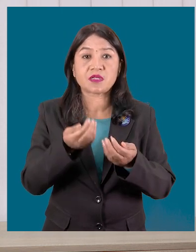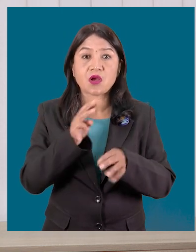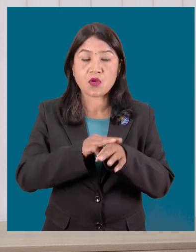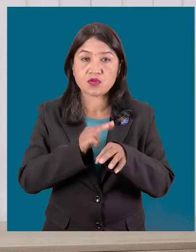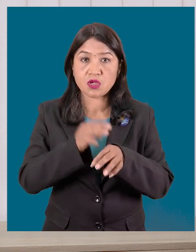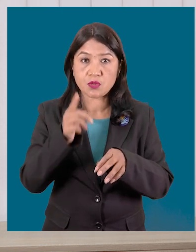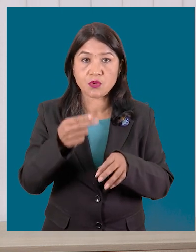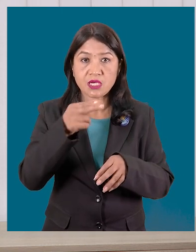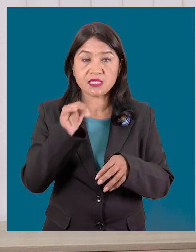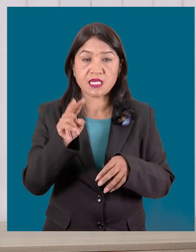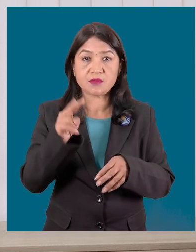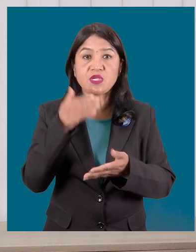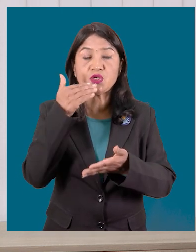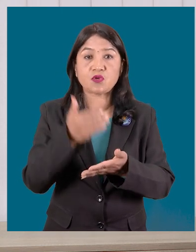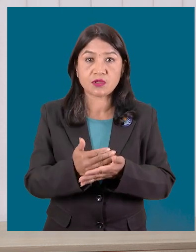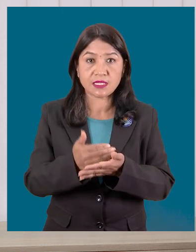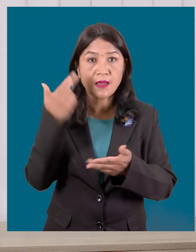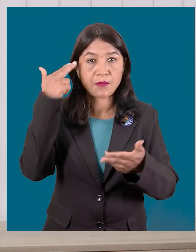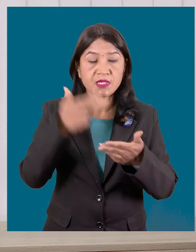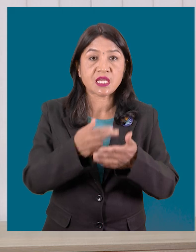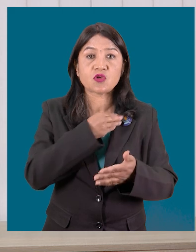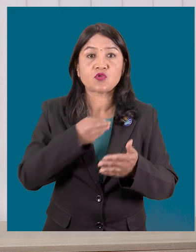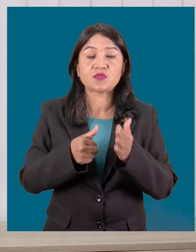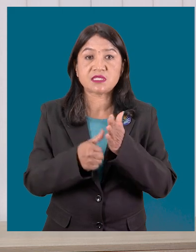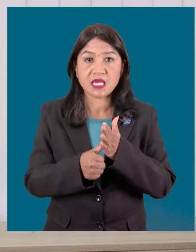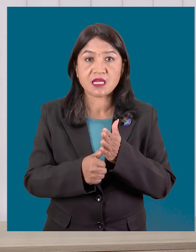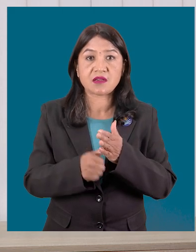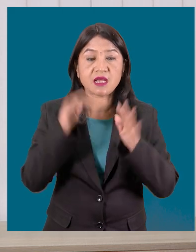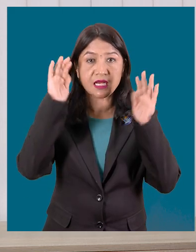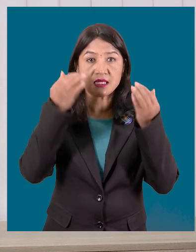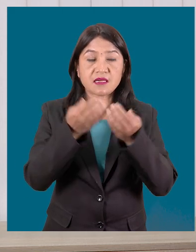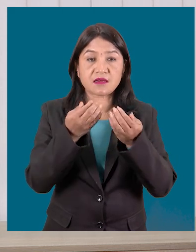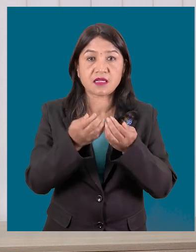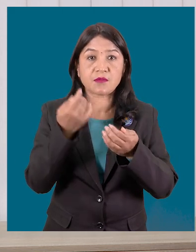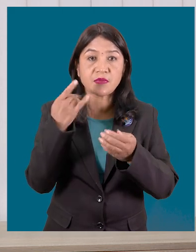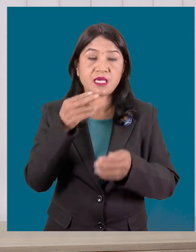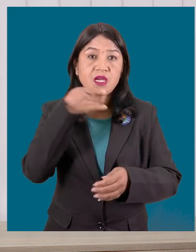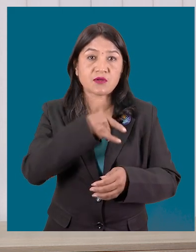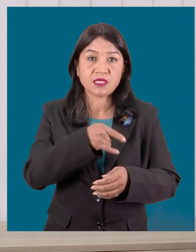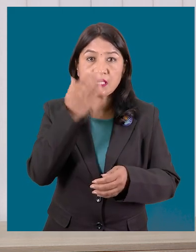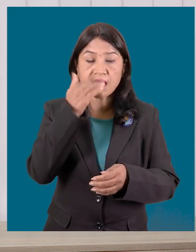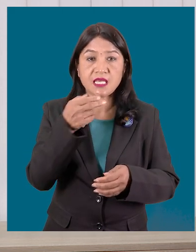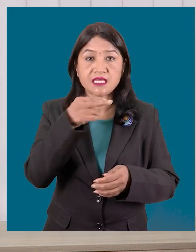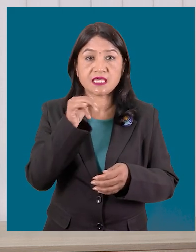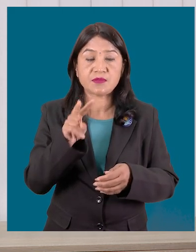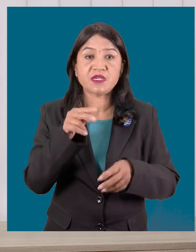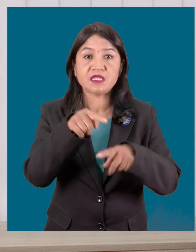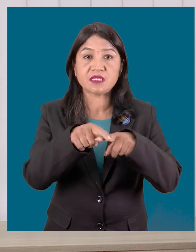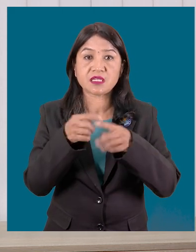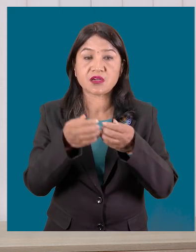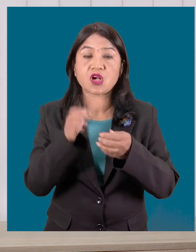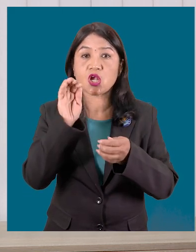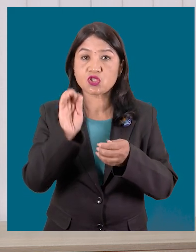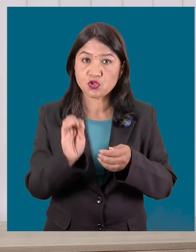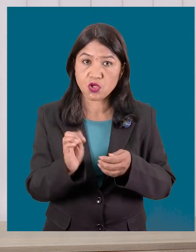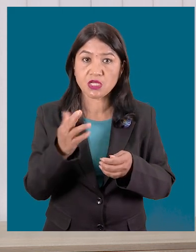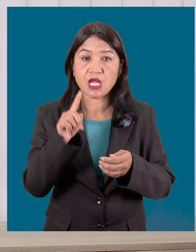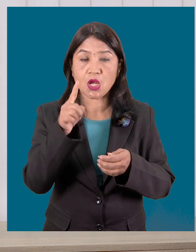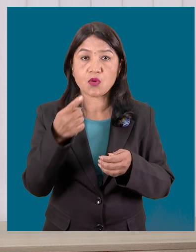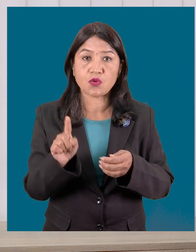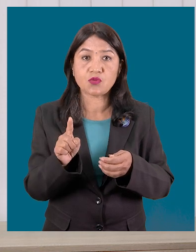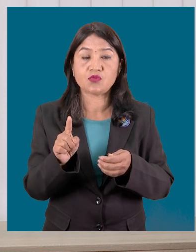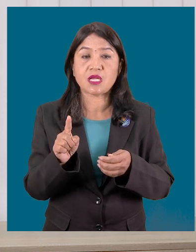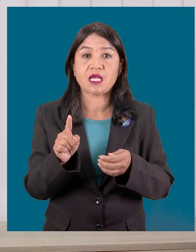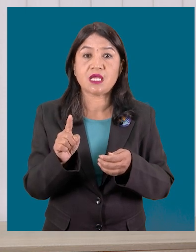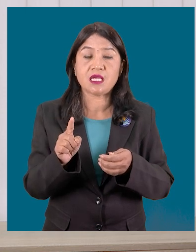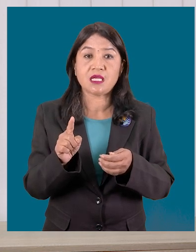Advancements made in HIV prevention, diagnosis, treatment and care have turned HIV